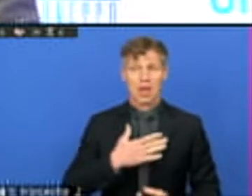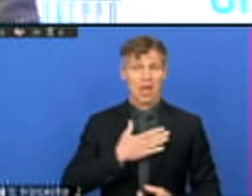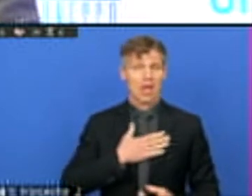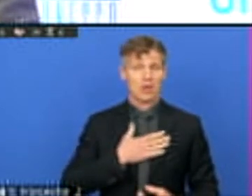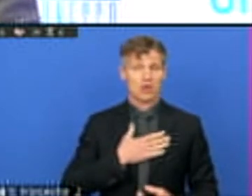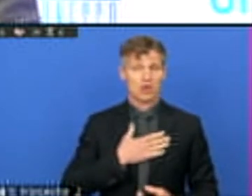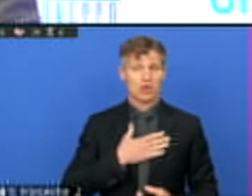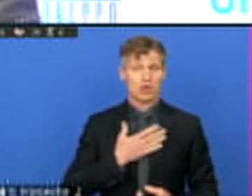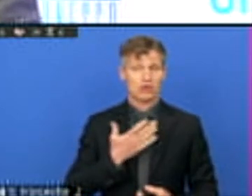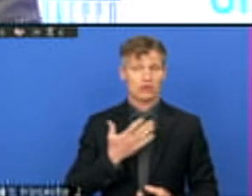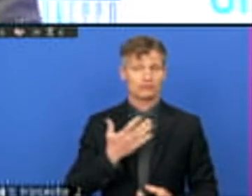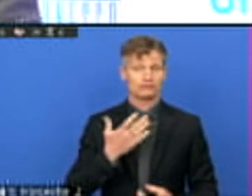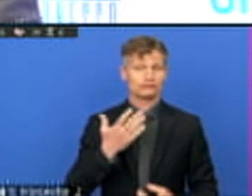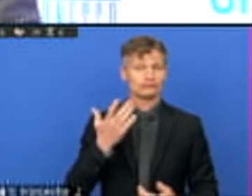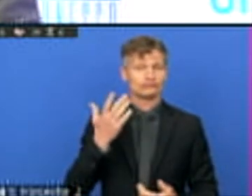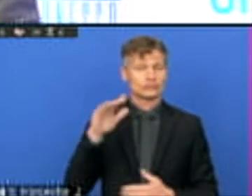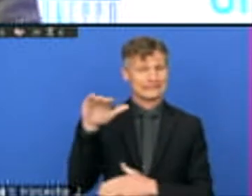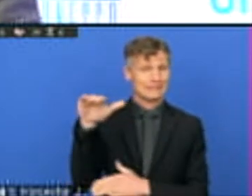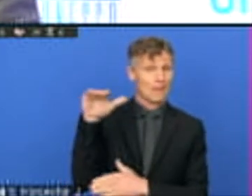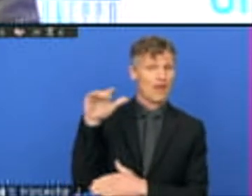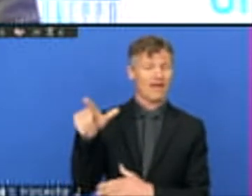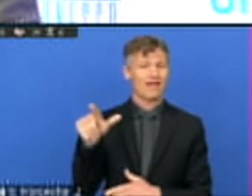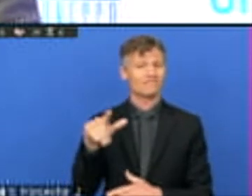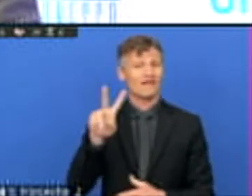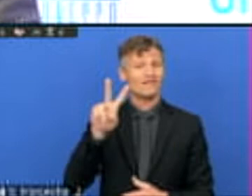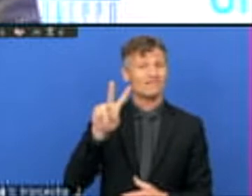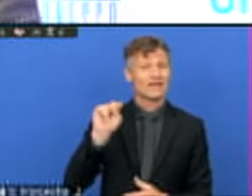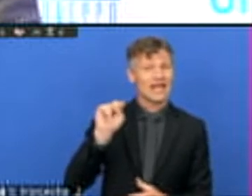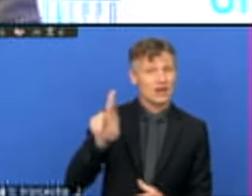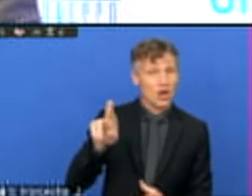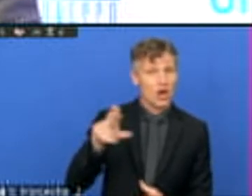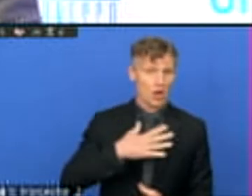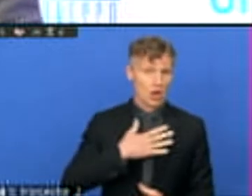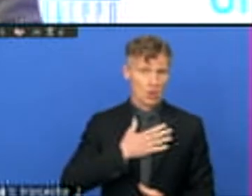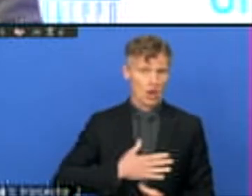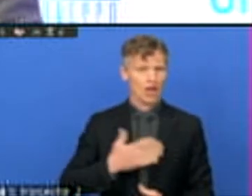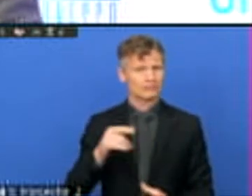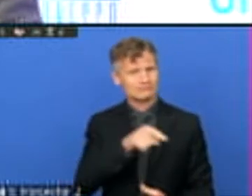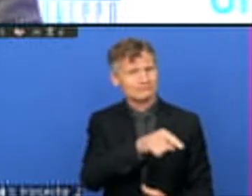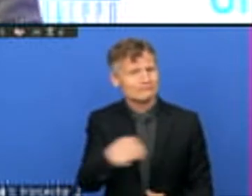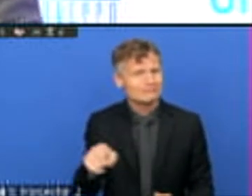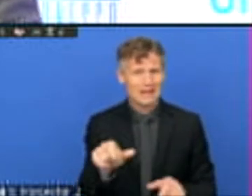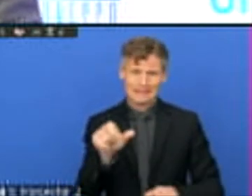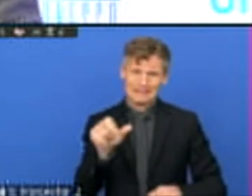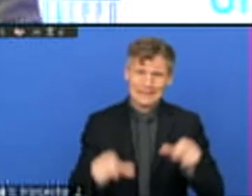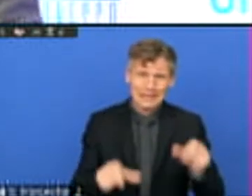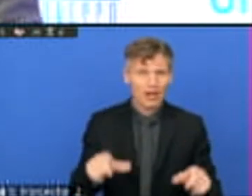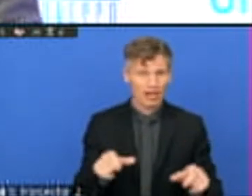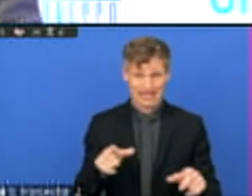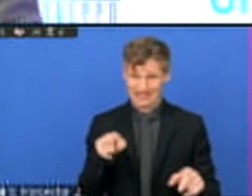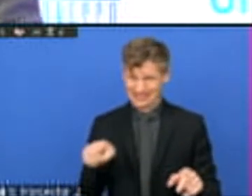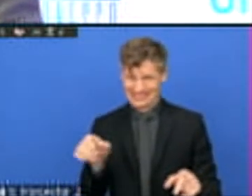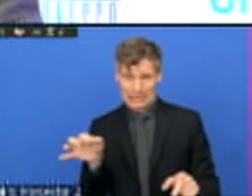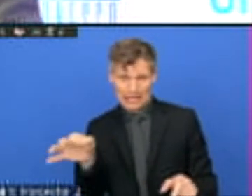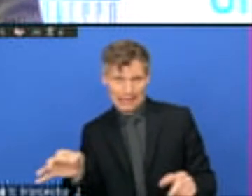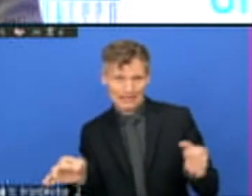impetus for us to say, let's save our people who are in these communities. Below these words